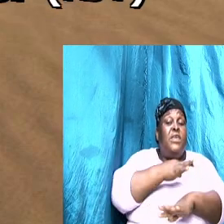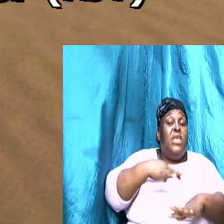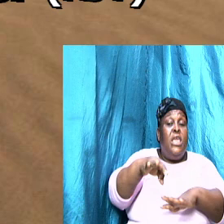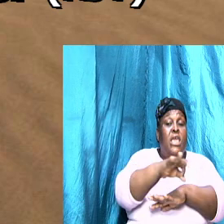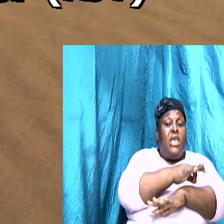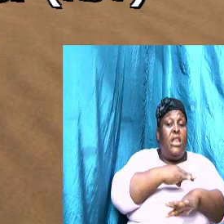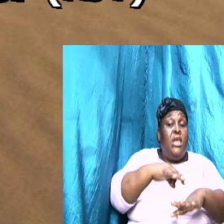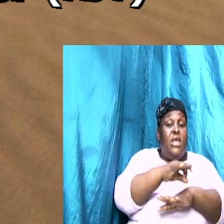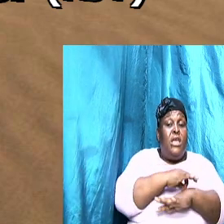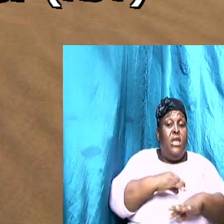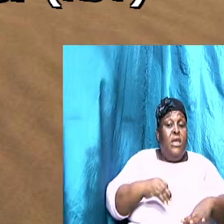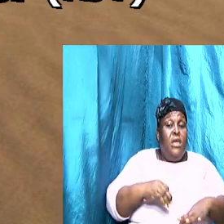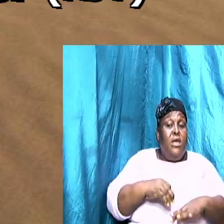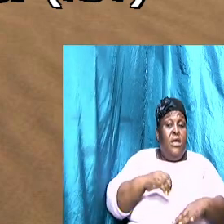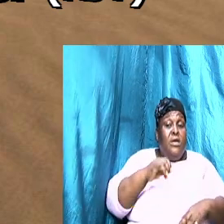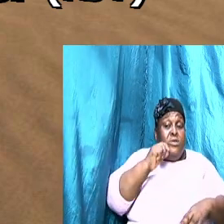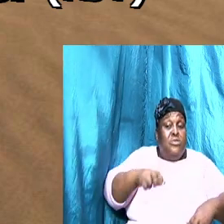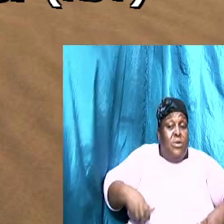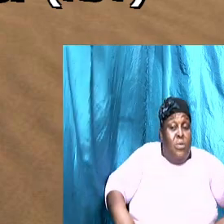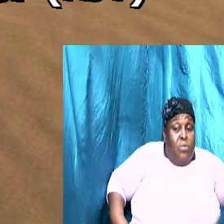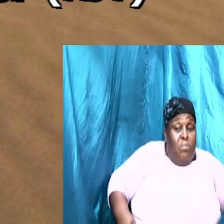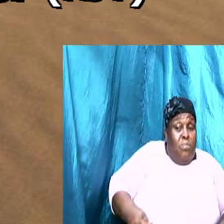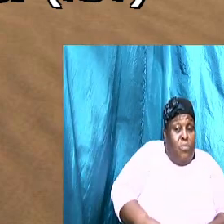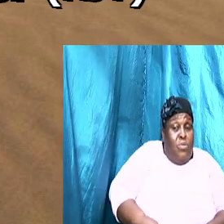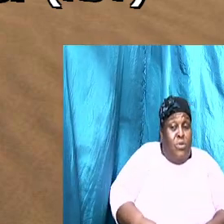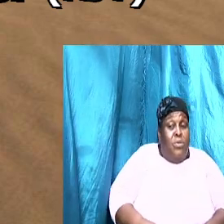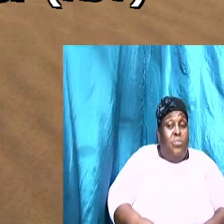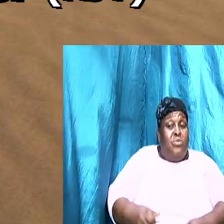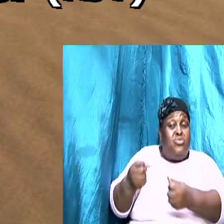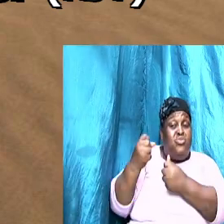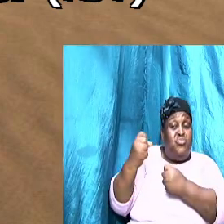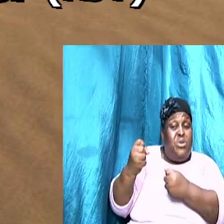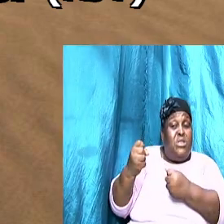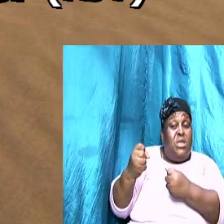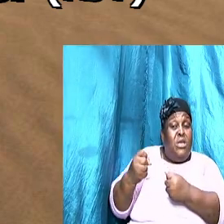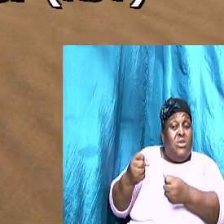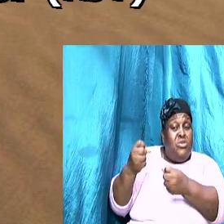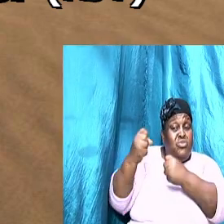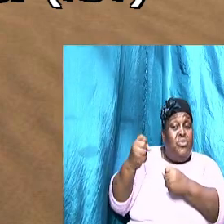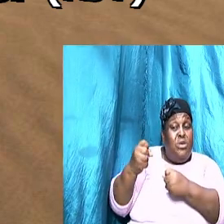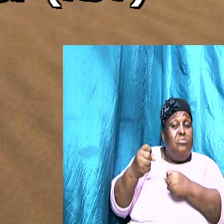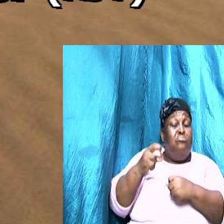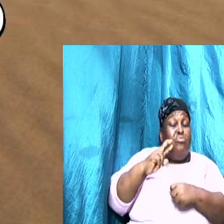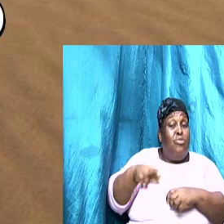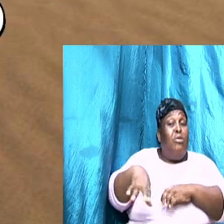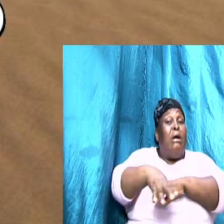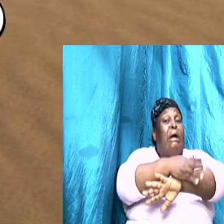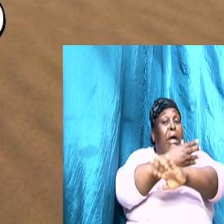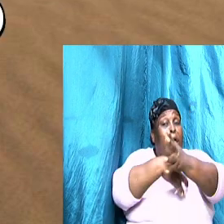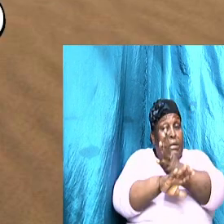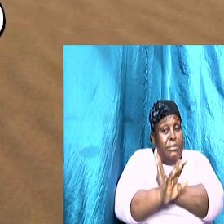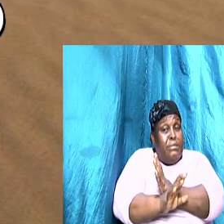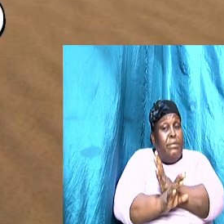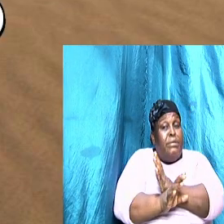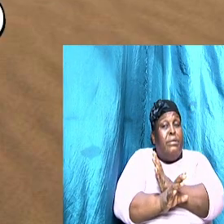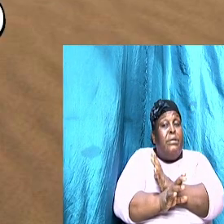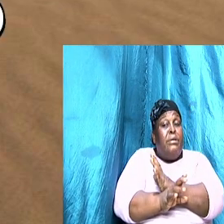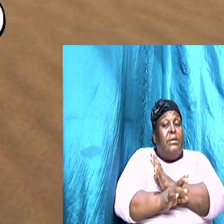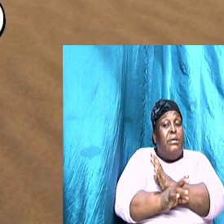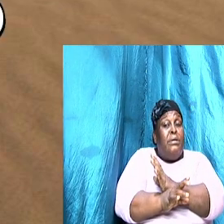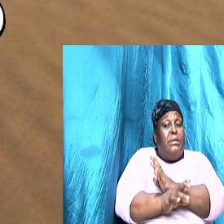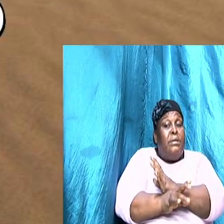girded up her lion with strength and strengthens her arms yes and she